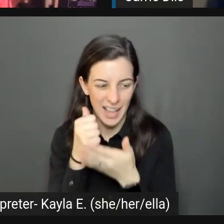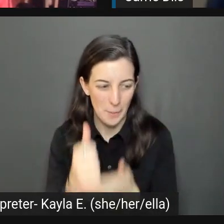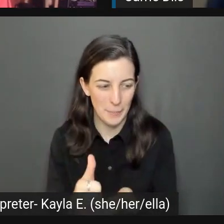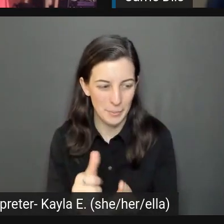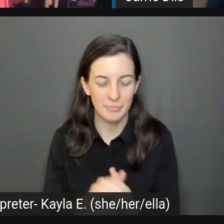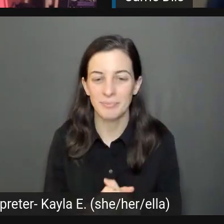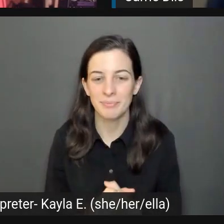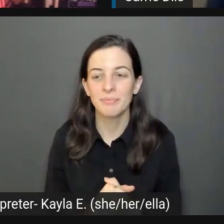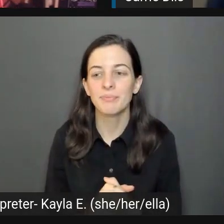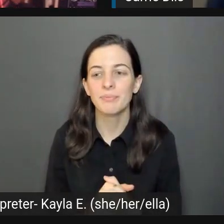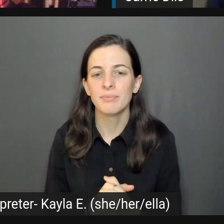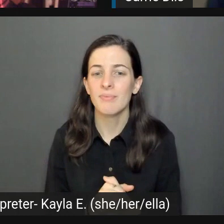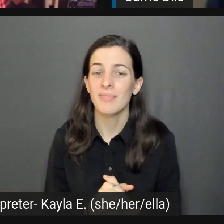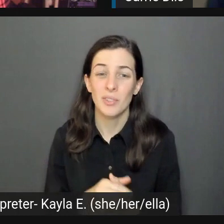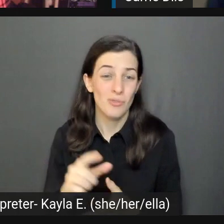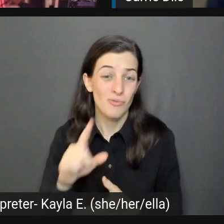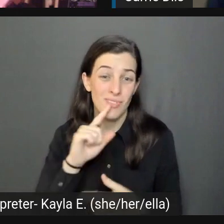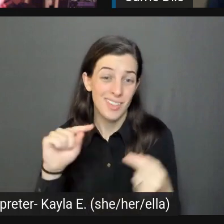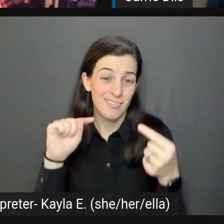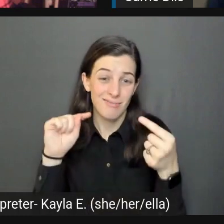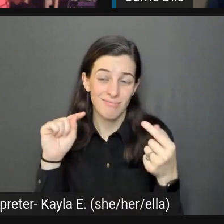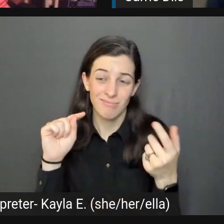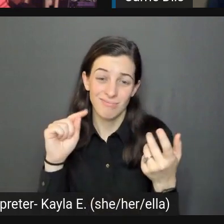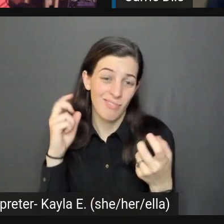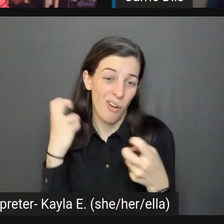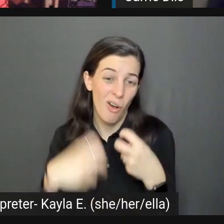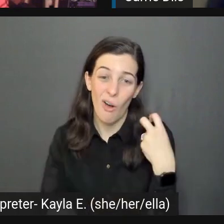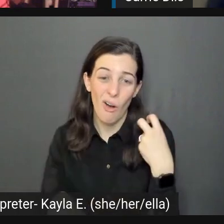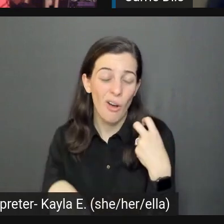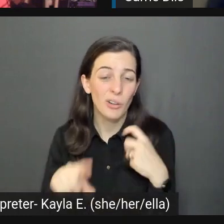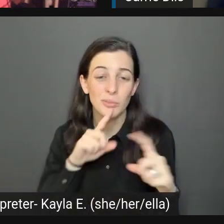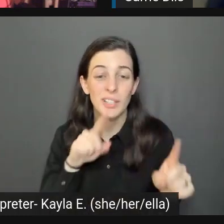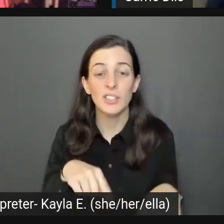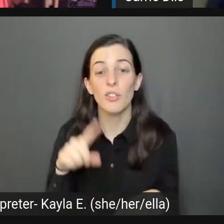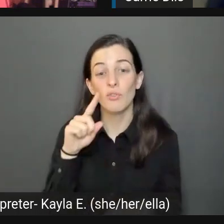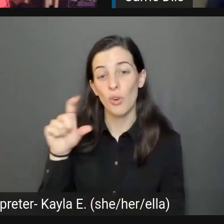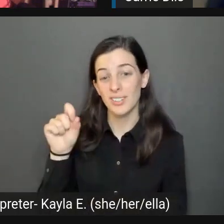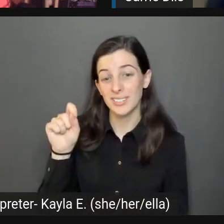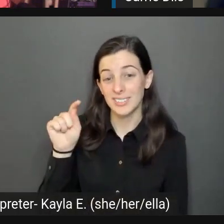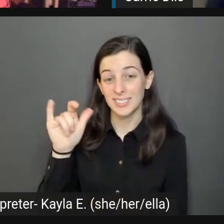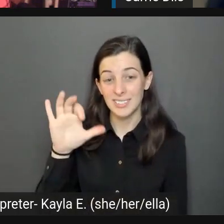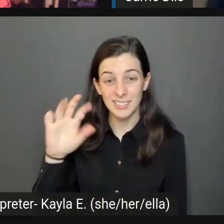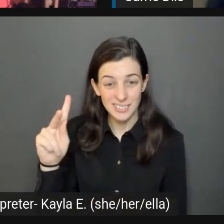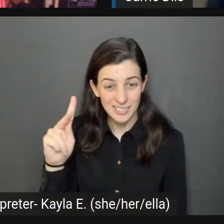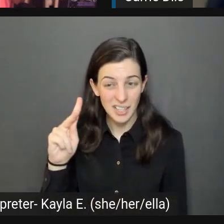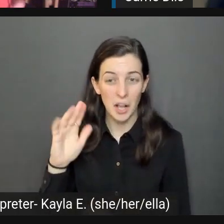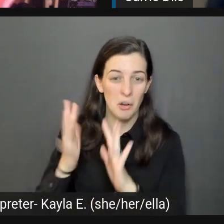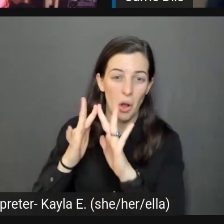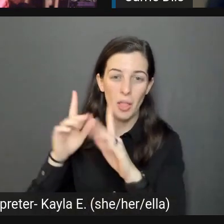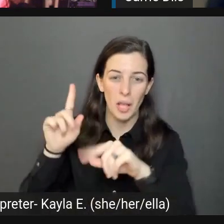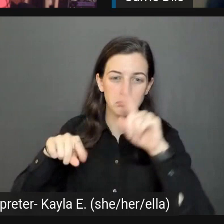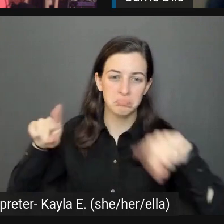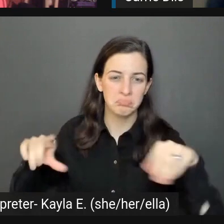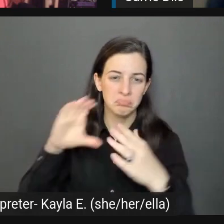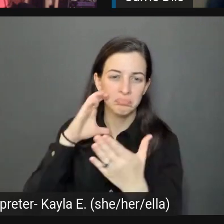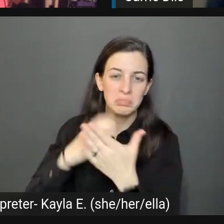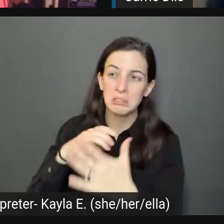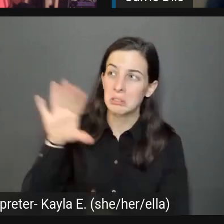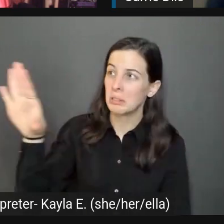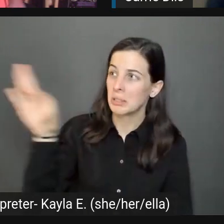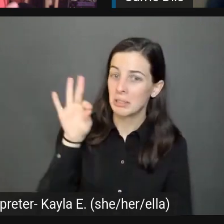It is so hard to answer. You know, for stock images, those people know what they're getting into. You can describe them,